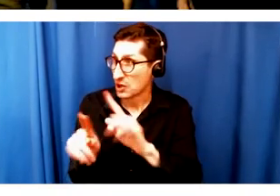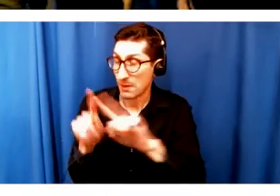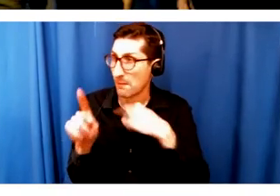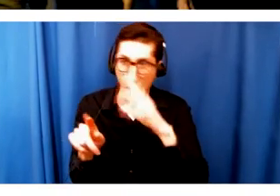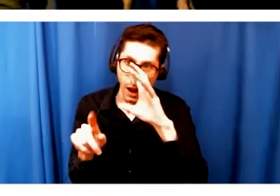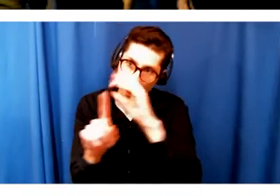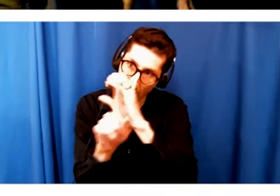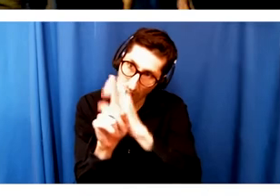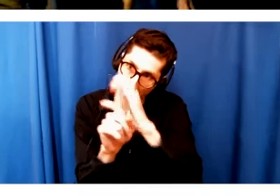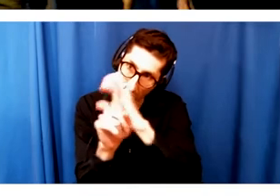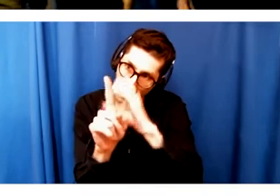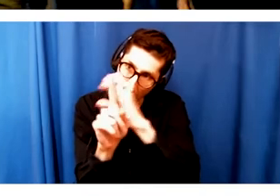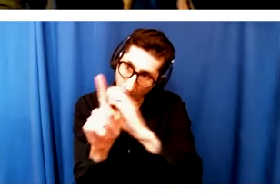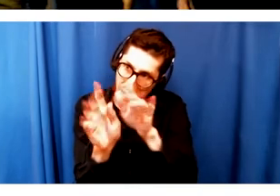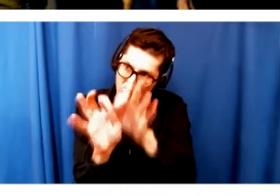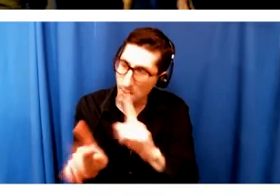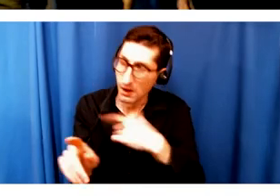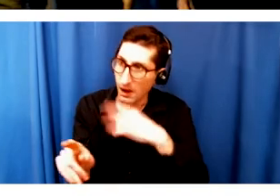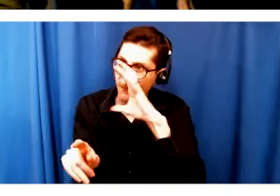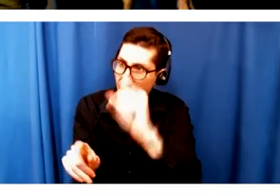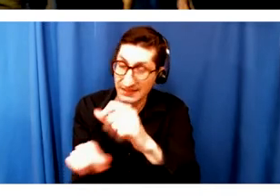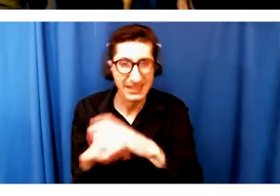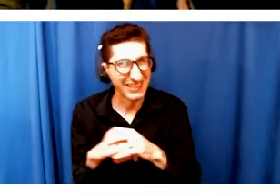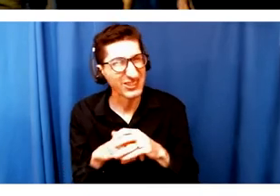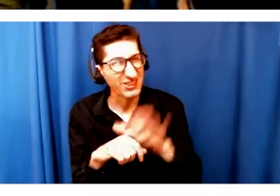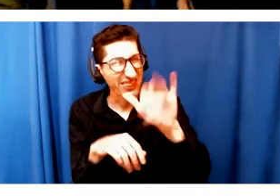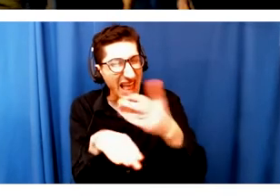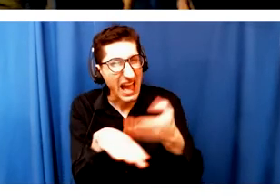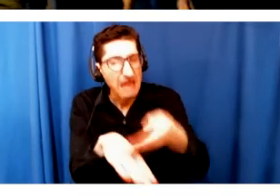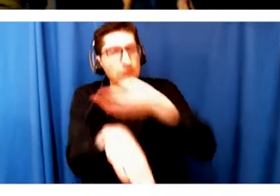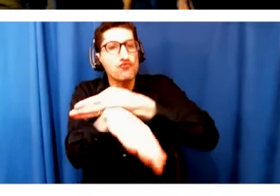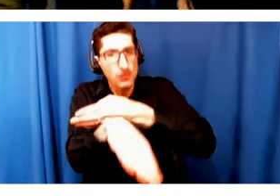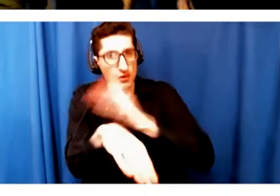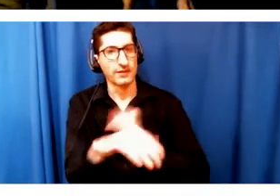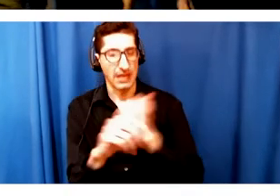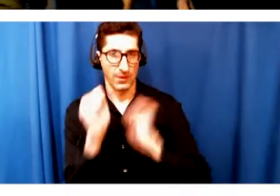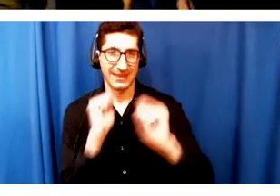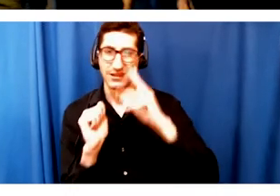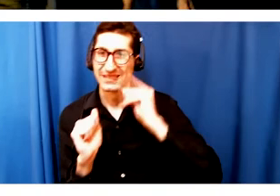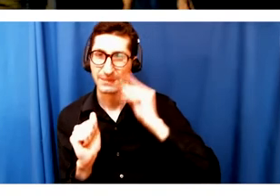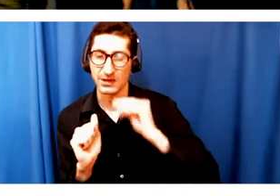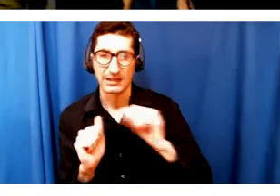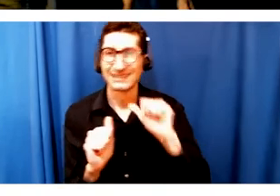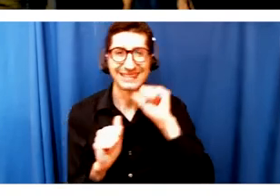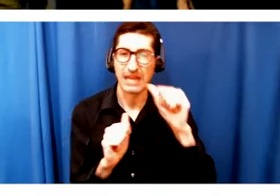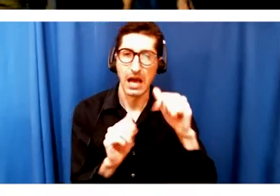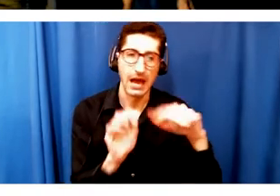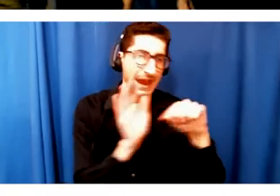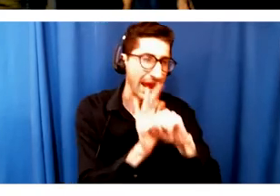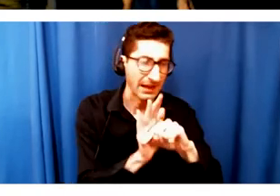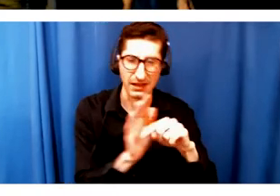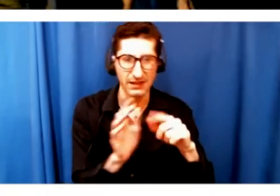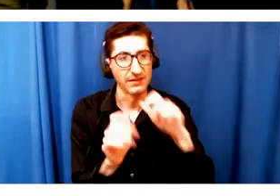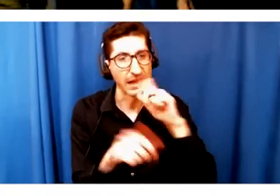it's an enhancement rather than sort of an, you know, a duty of the industry. I think it really does raise the level